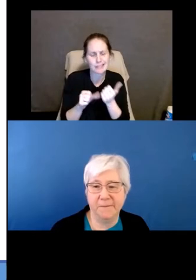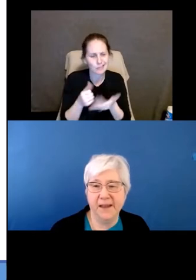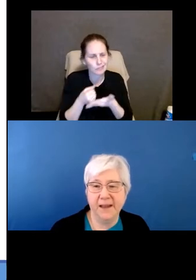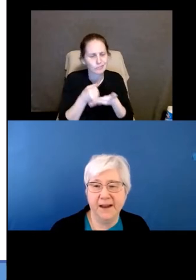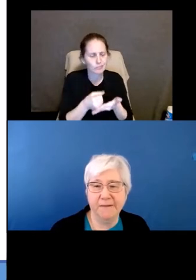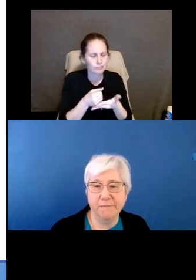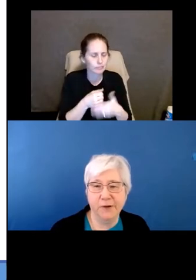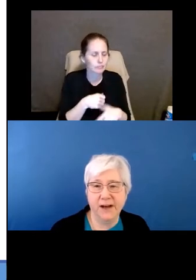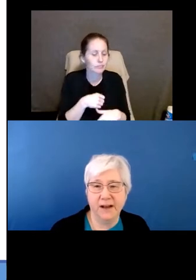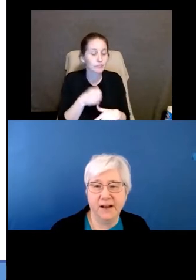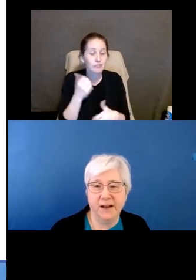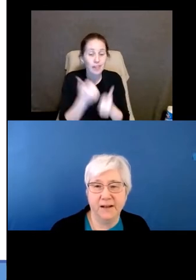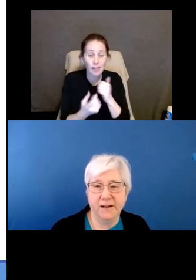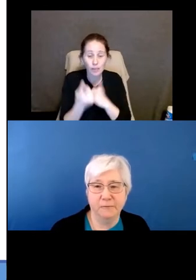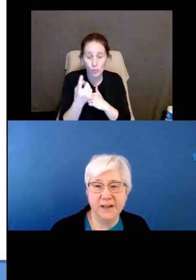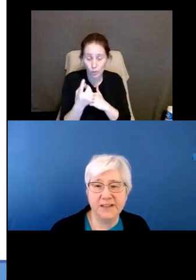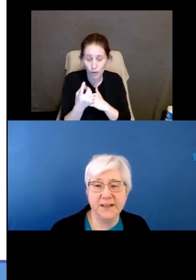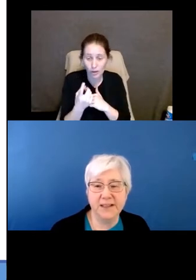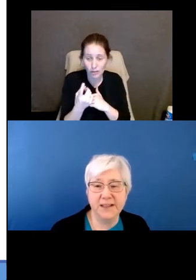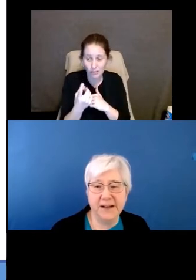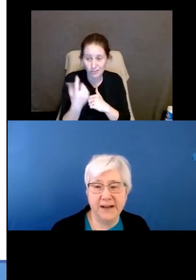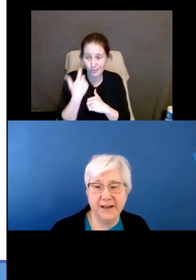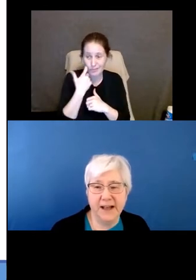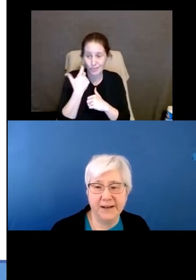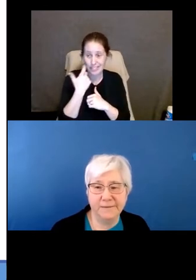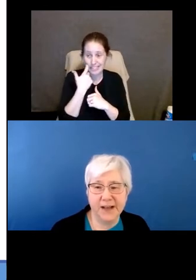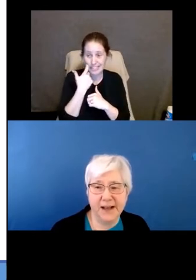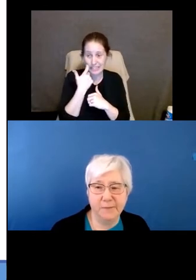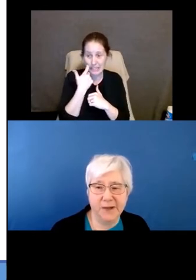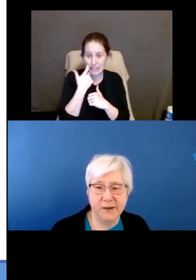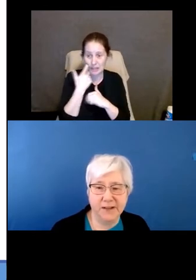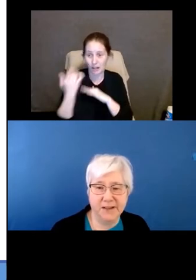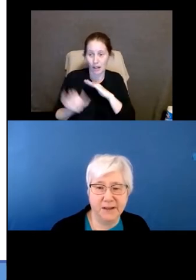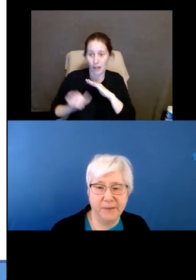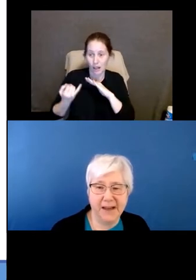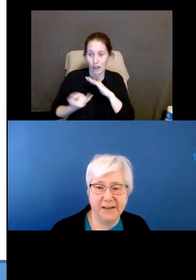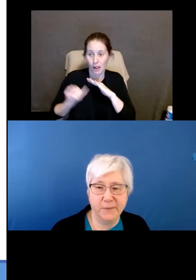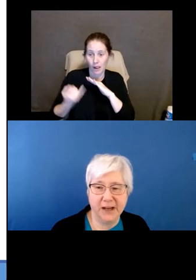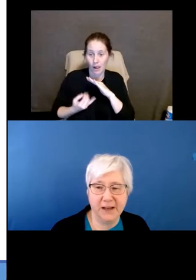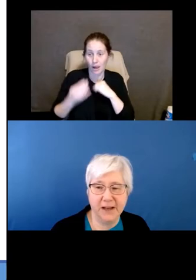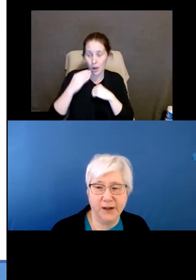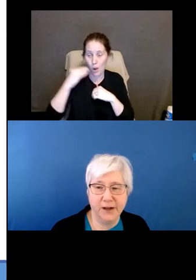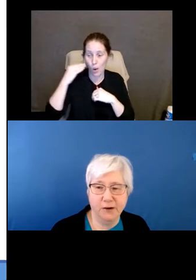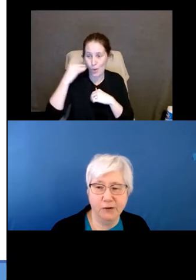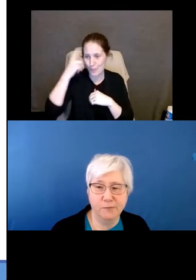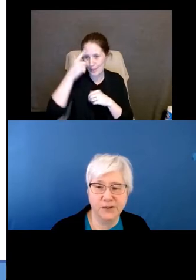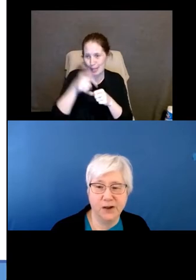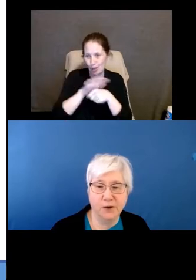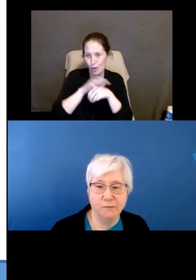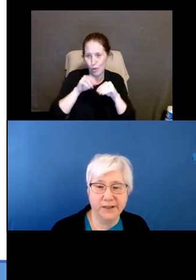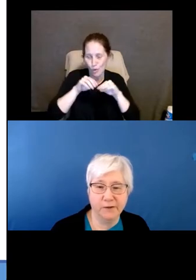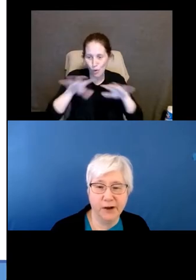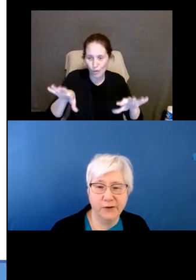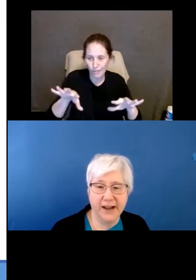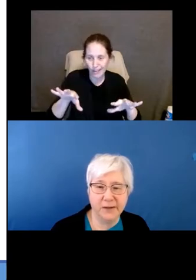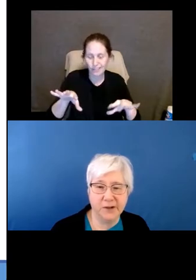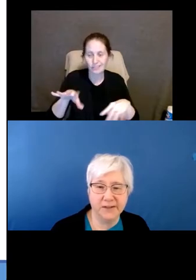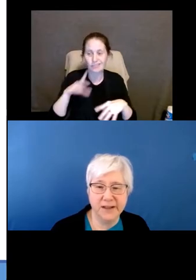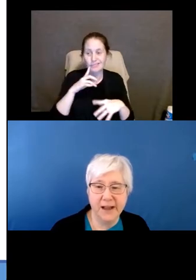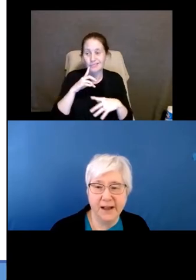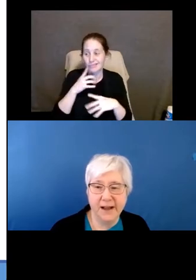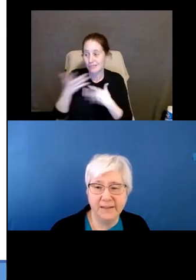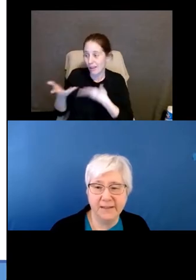everyone recently spending a lot of time because of the pandemic in their homes, their own